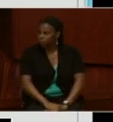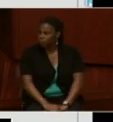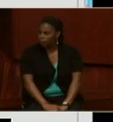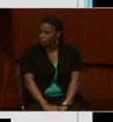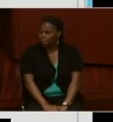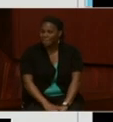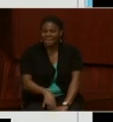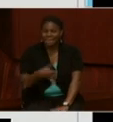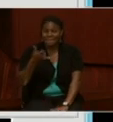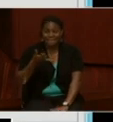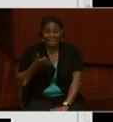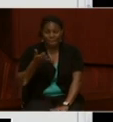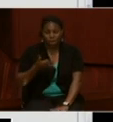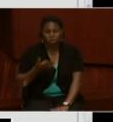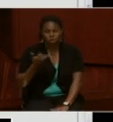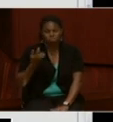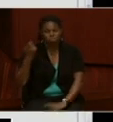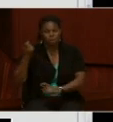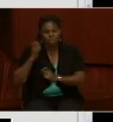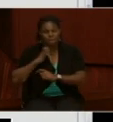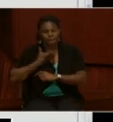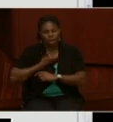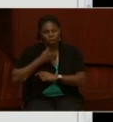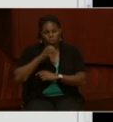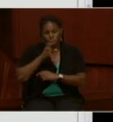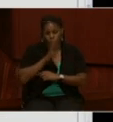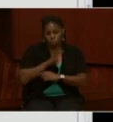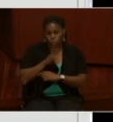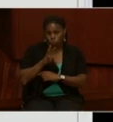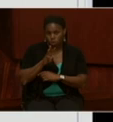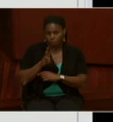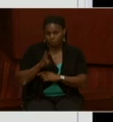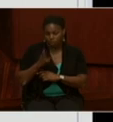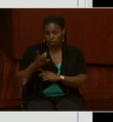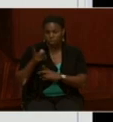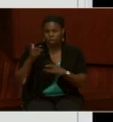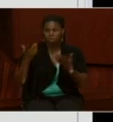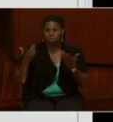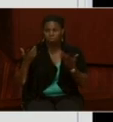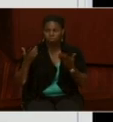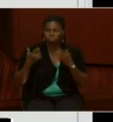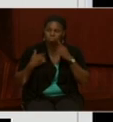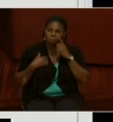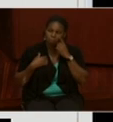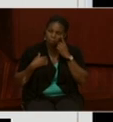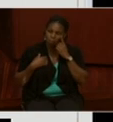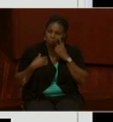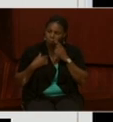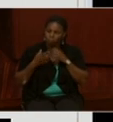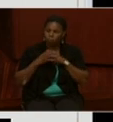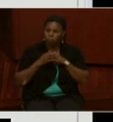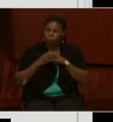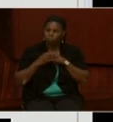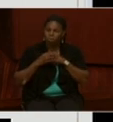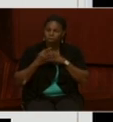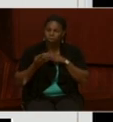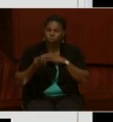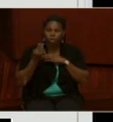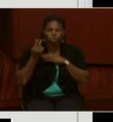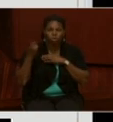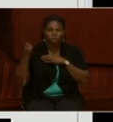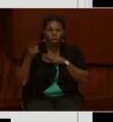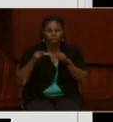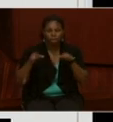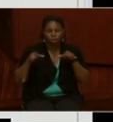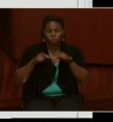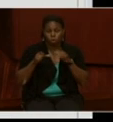So now, visiting our own website, you can delve in and take a look at these very log book pages.